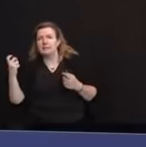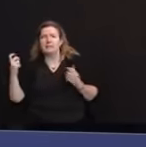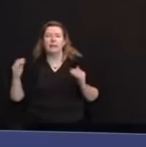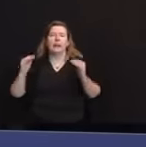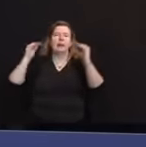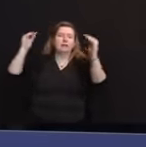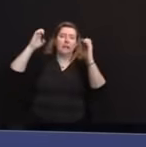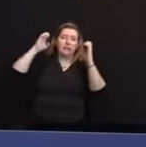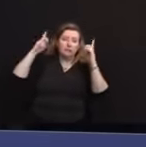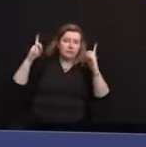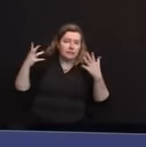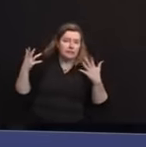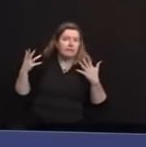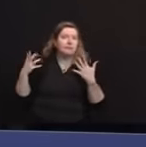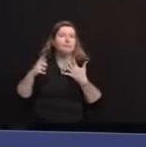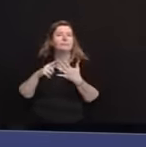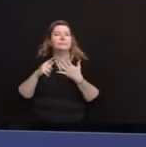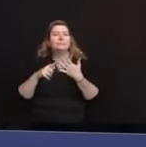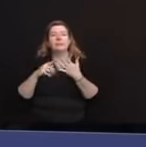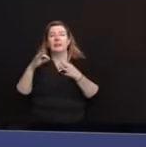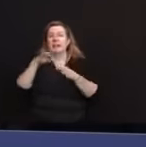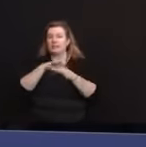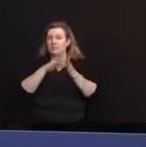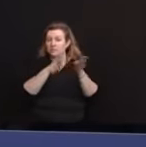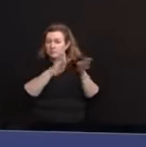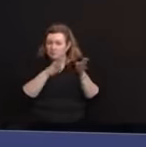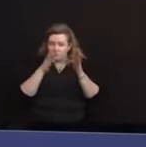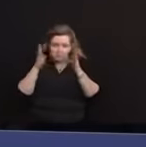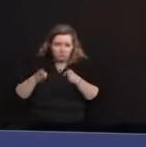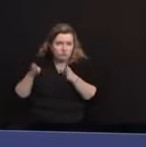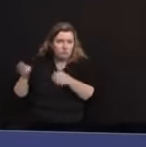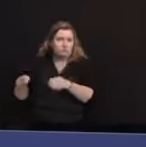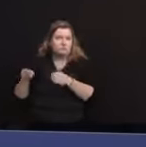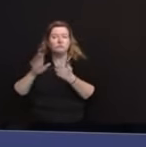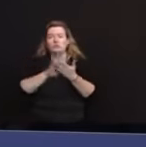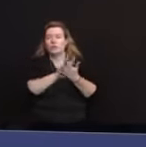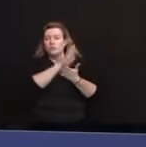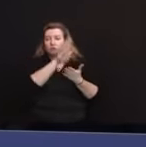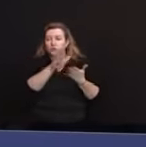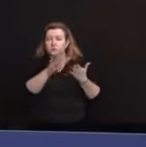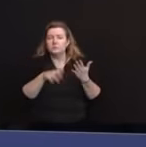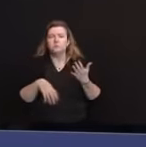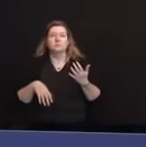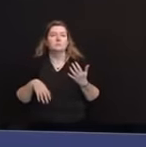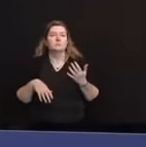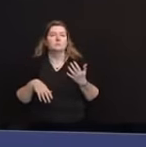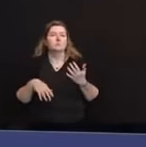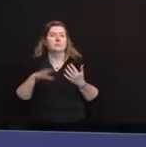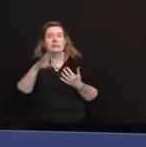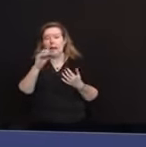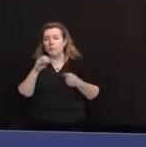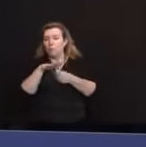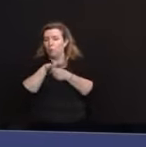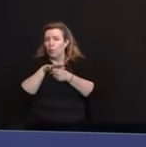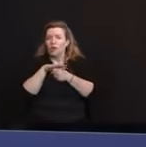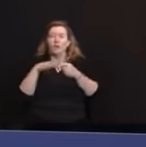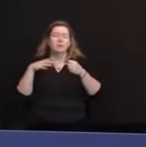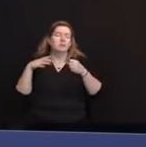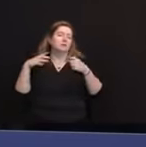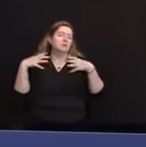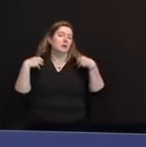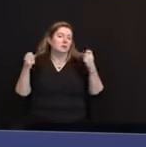advocates, healthcare unions and associations, counties and local health departments, medical professional